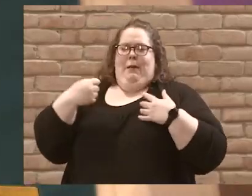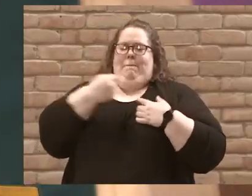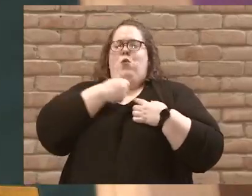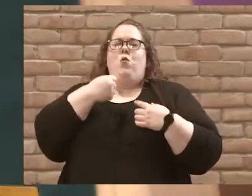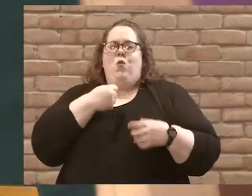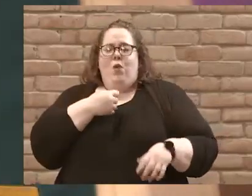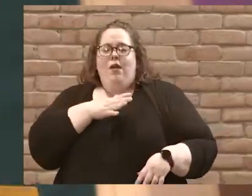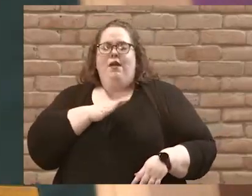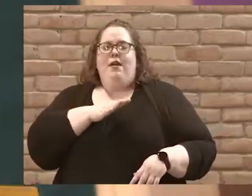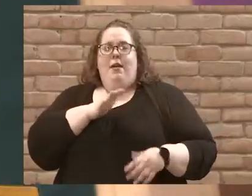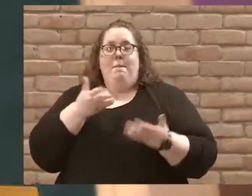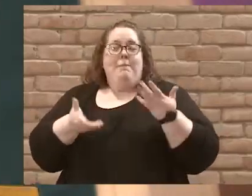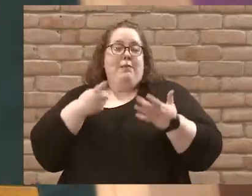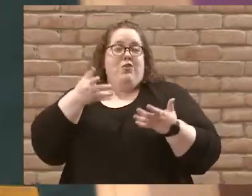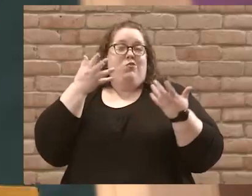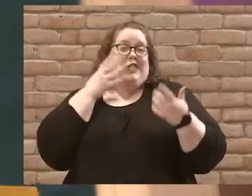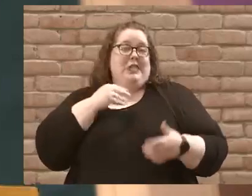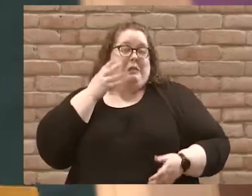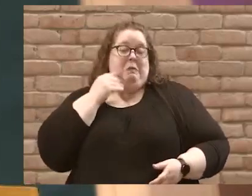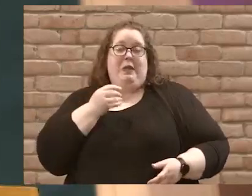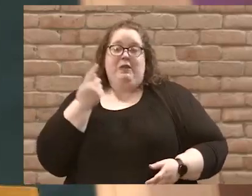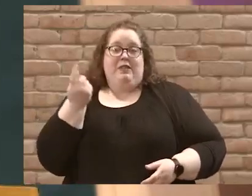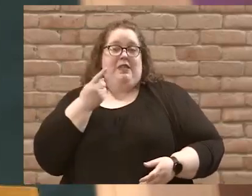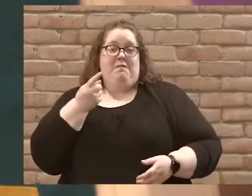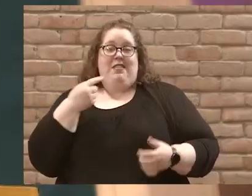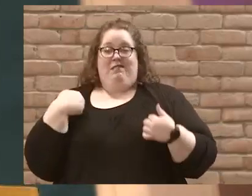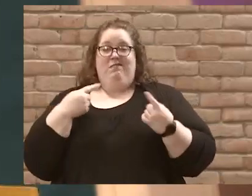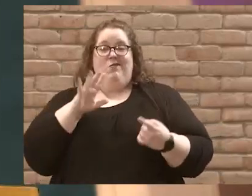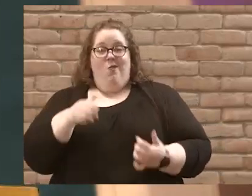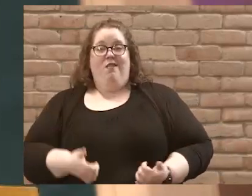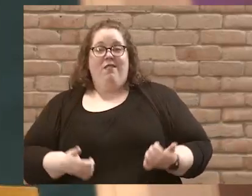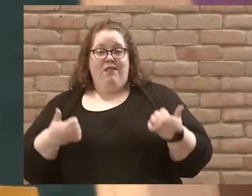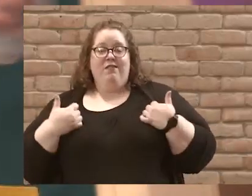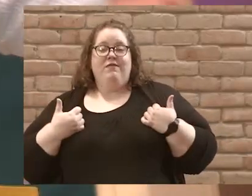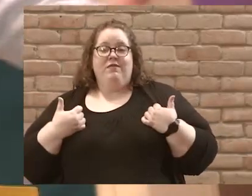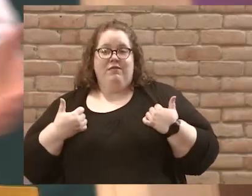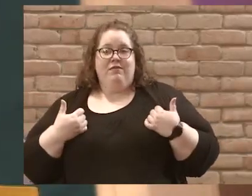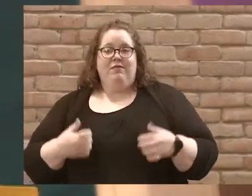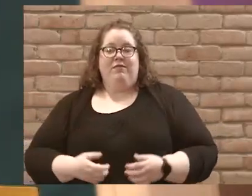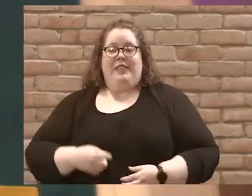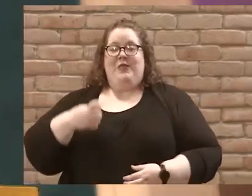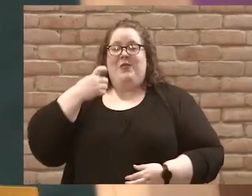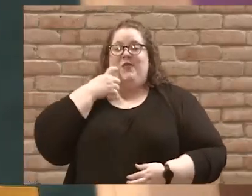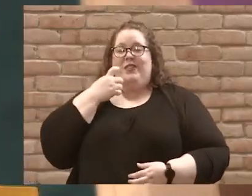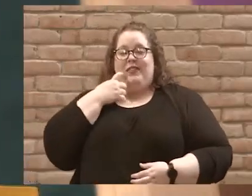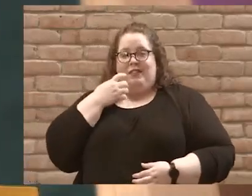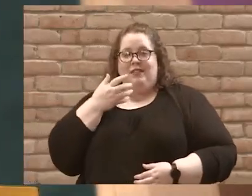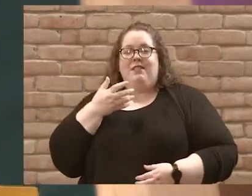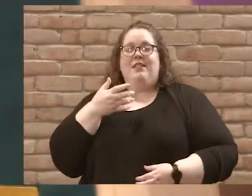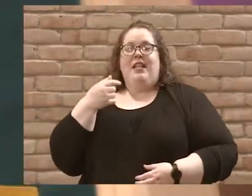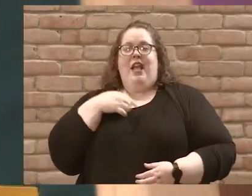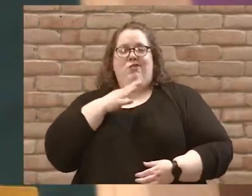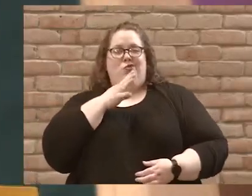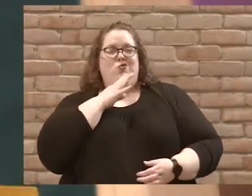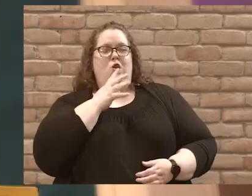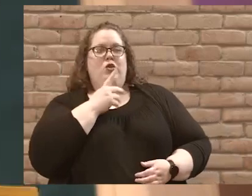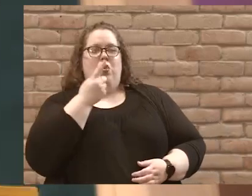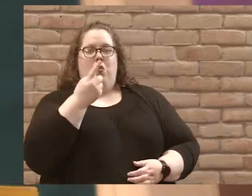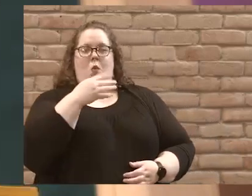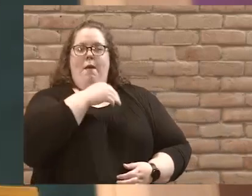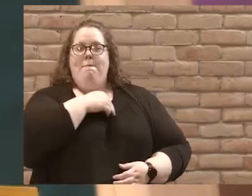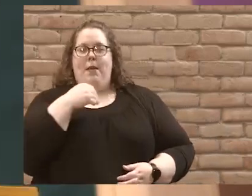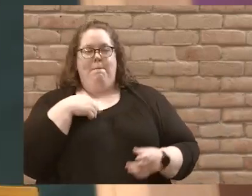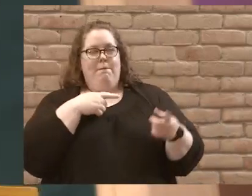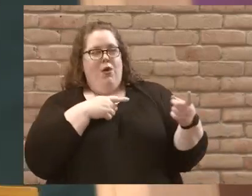And maybe you've experienced a moment like that in your life. A few weeks ago, I was talking to one of our members who earlier this